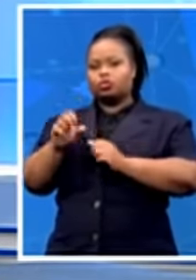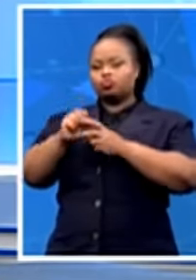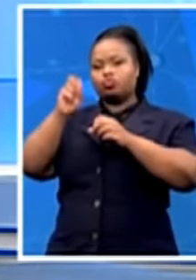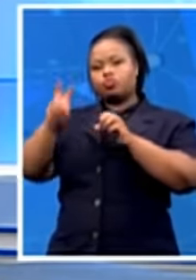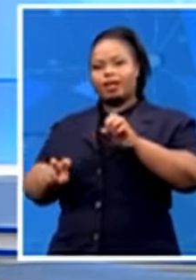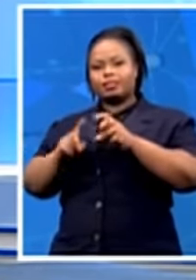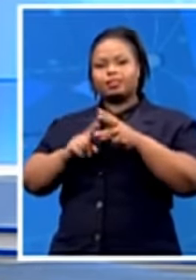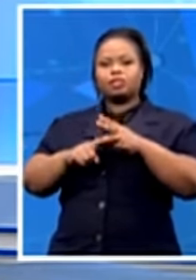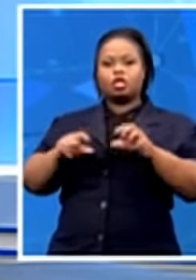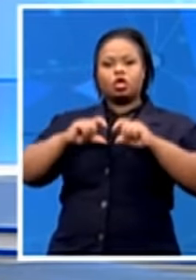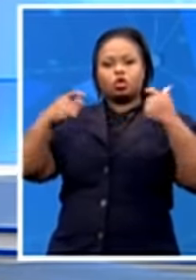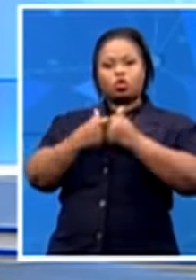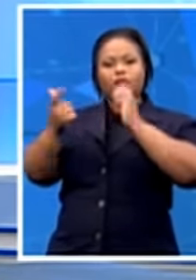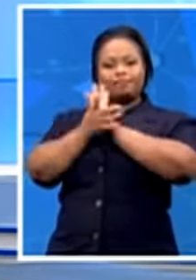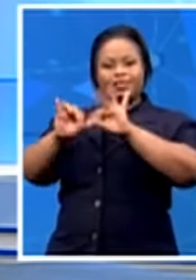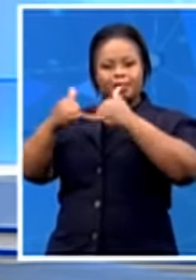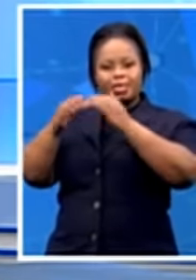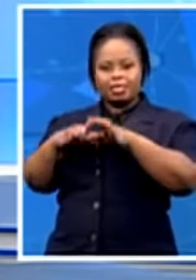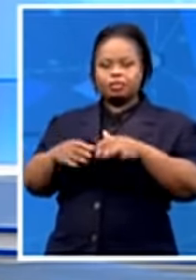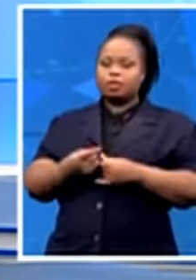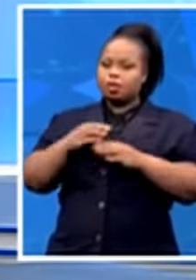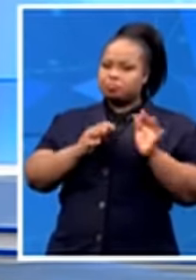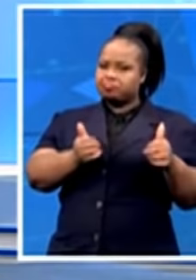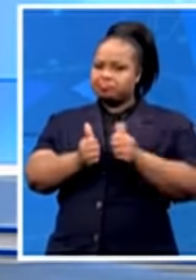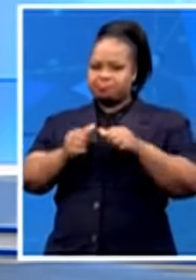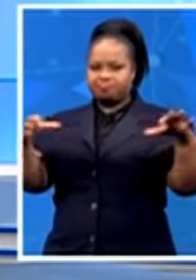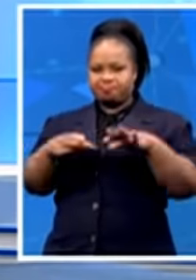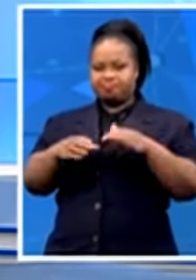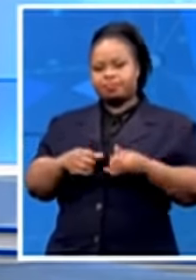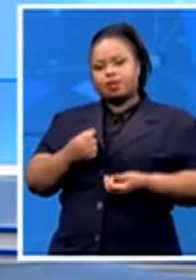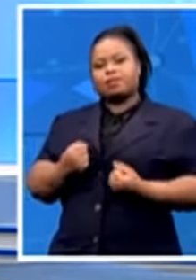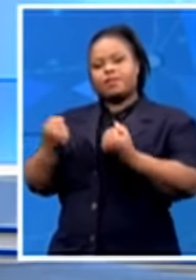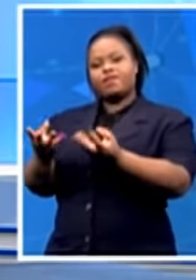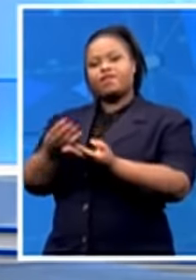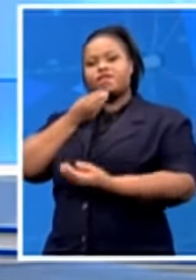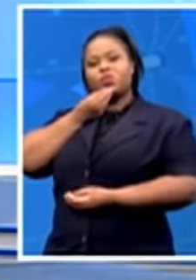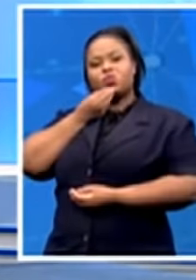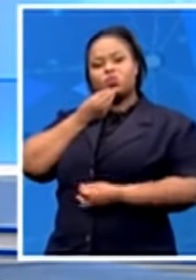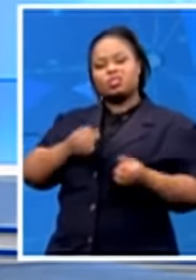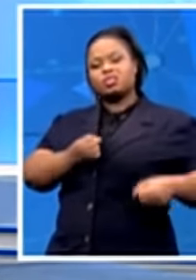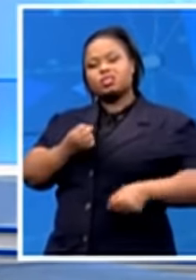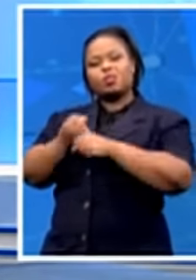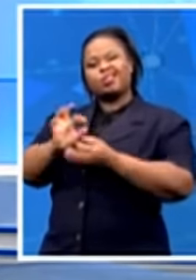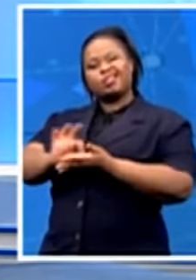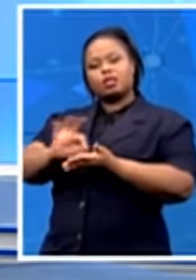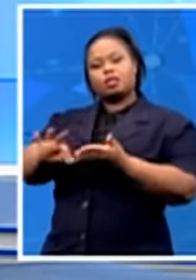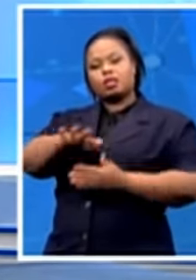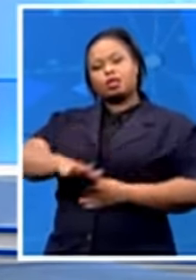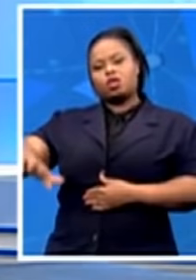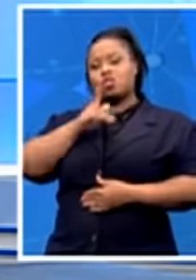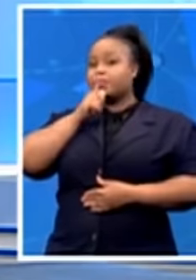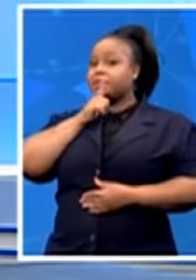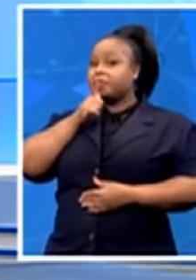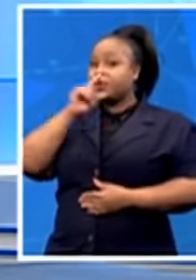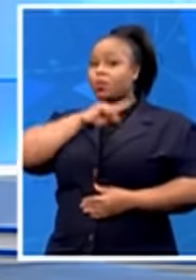have joined forces to provide vital relief, supplies and support in cleaning up Peter Marysburg after the looting and civil